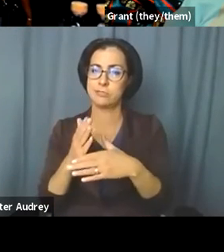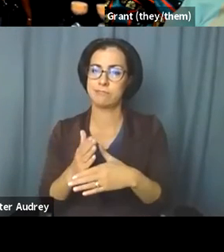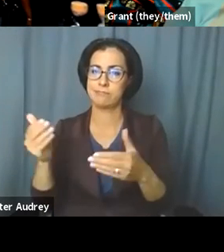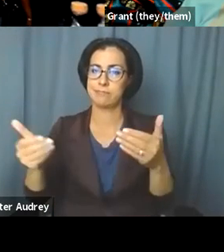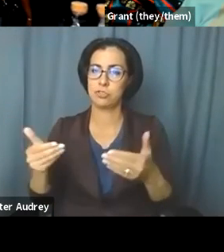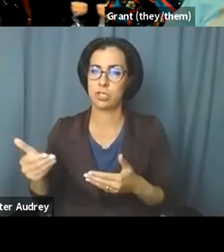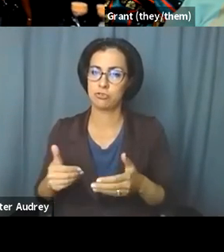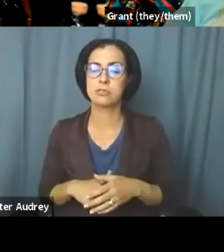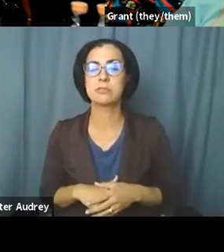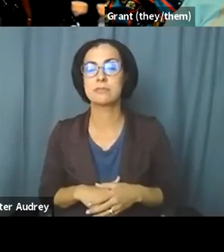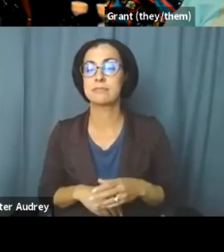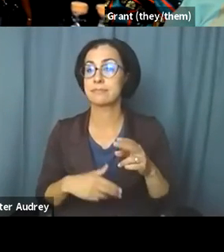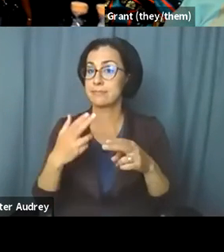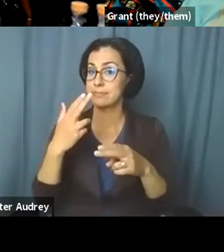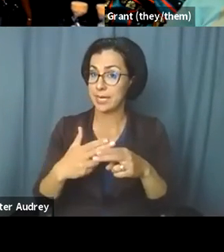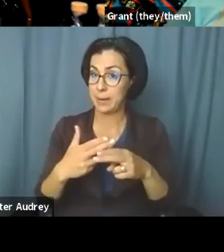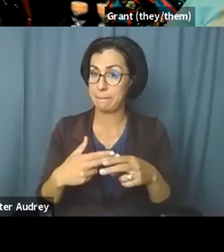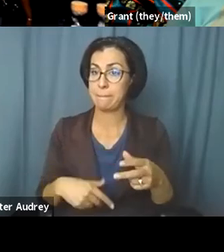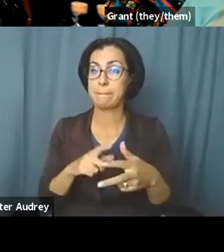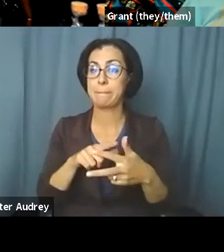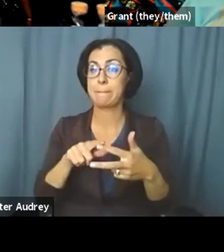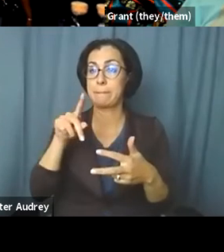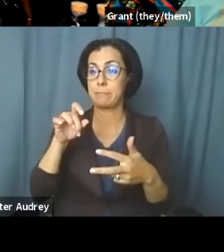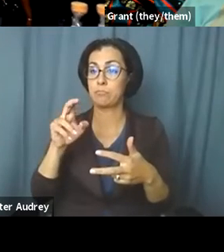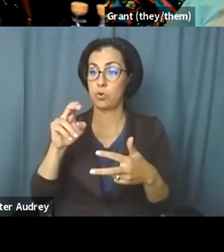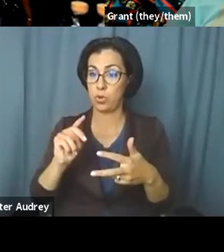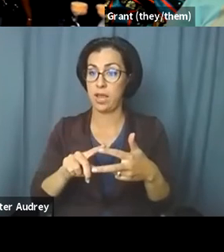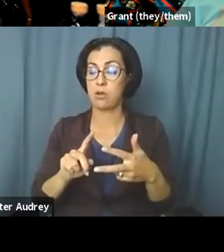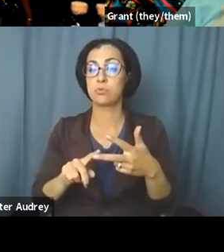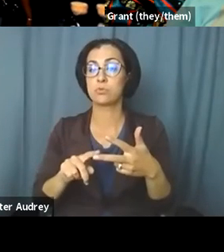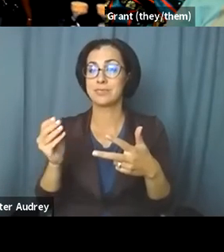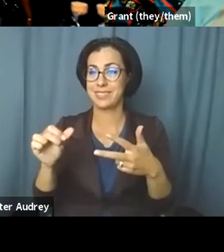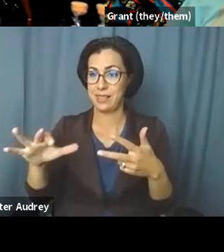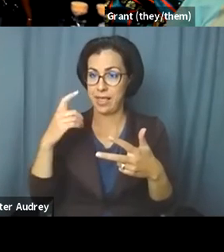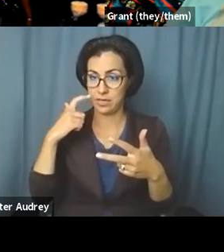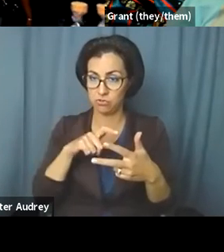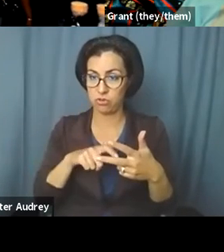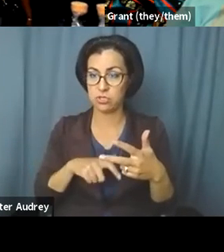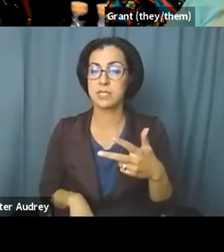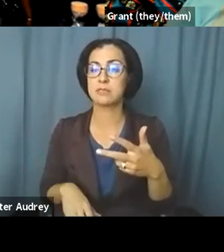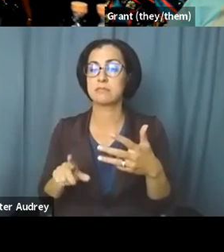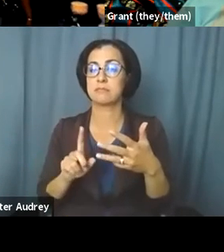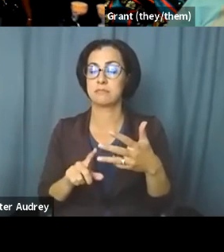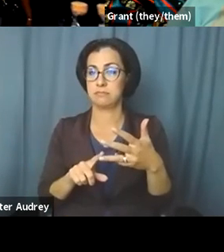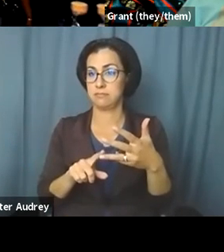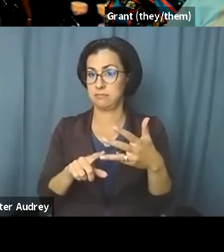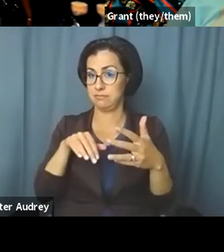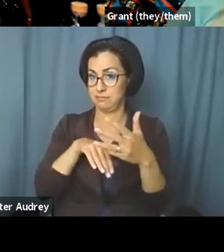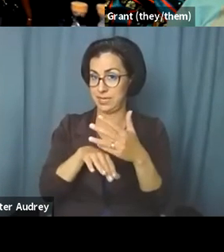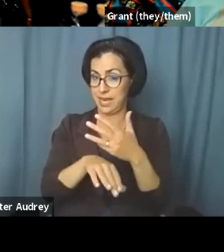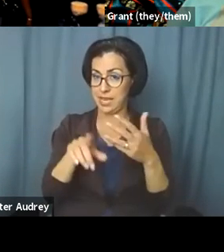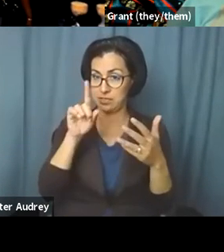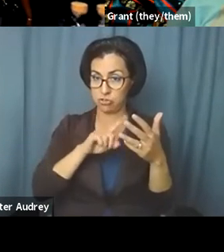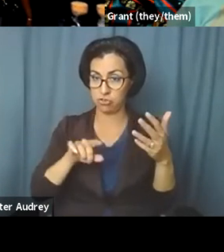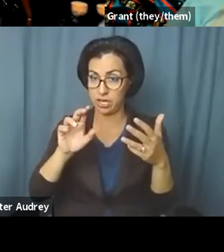Which is our name, pronoun, land, acknowledgement, access, check in.